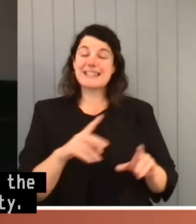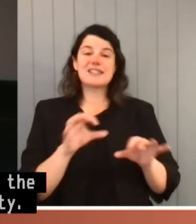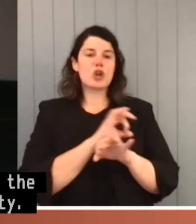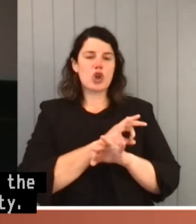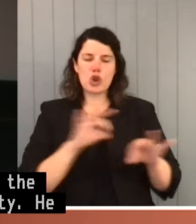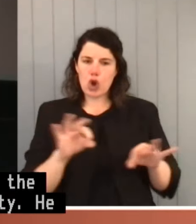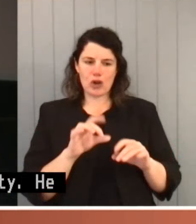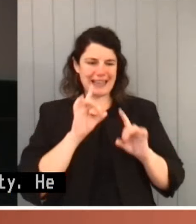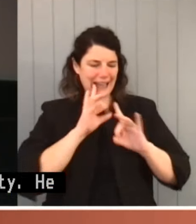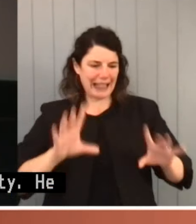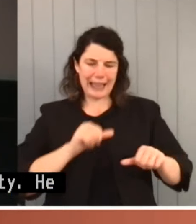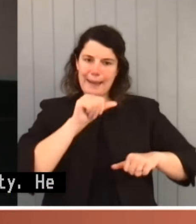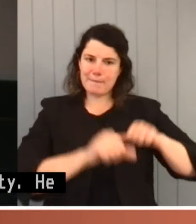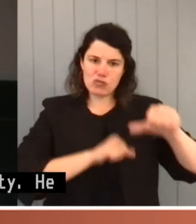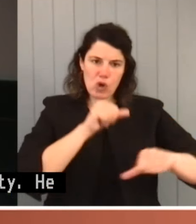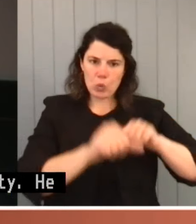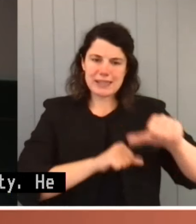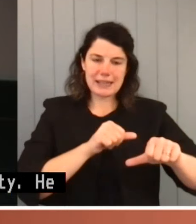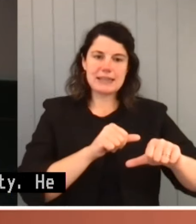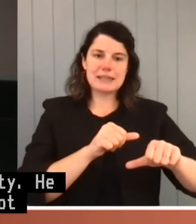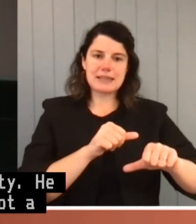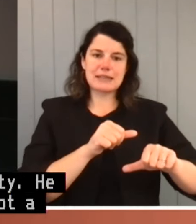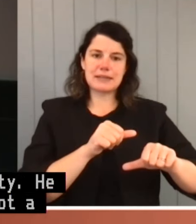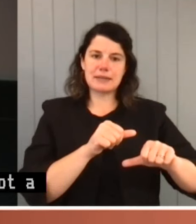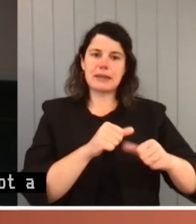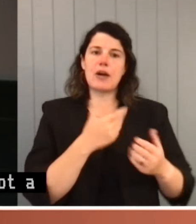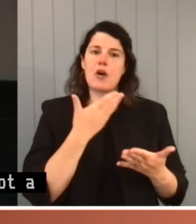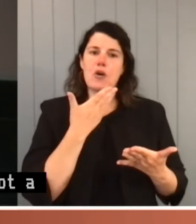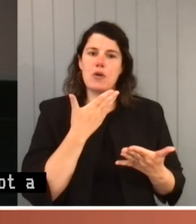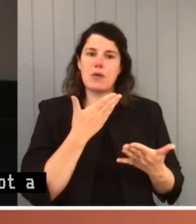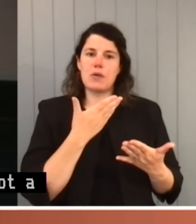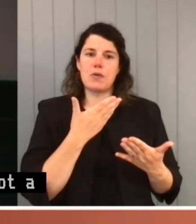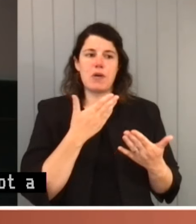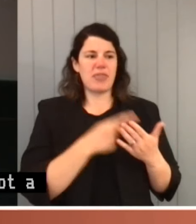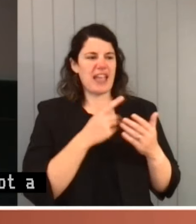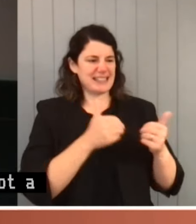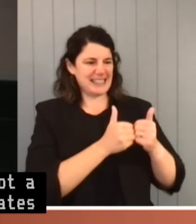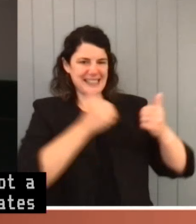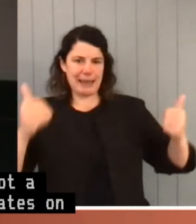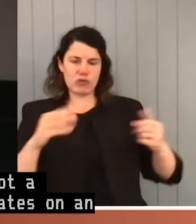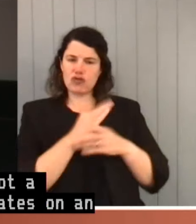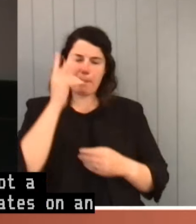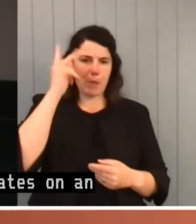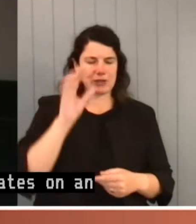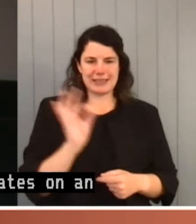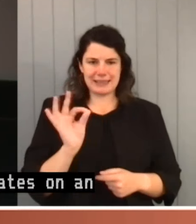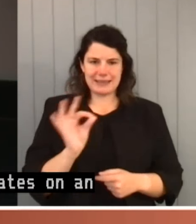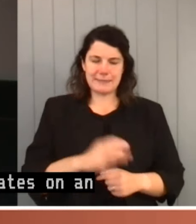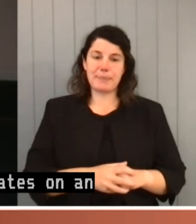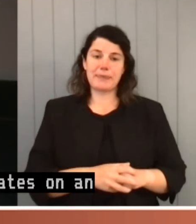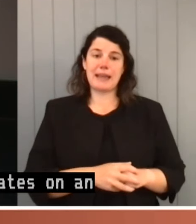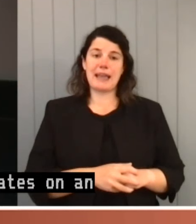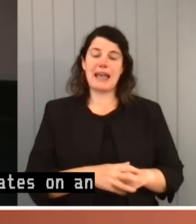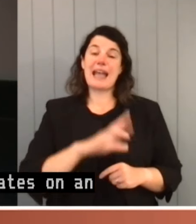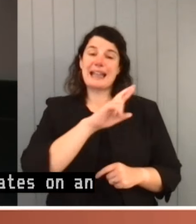process which operates on an elevated plane above sorted politics. Accountability operates